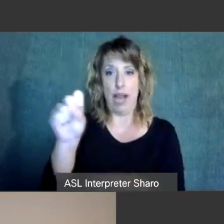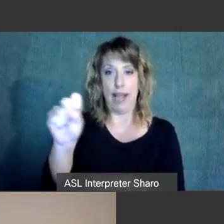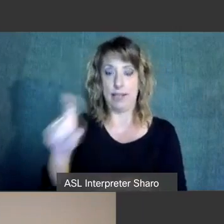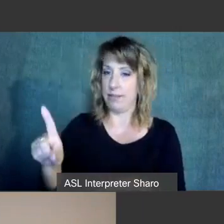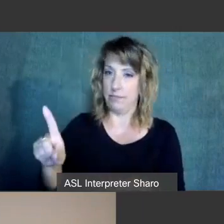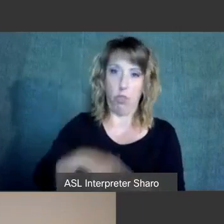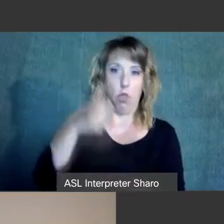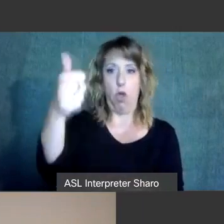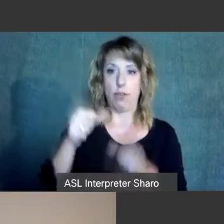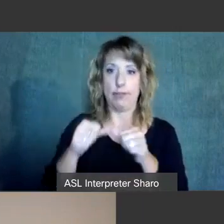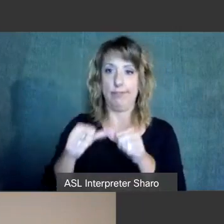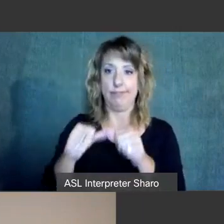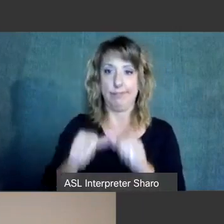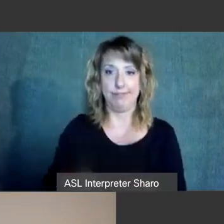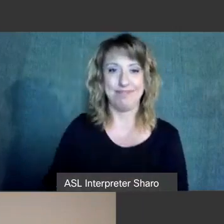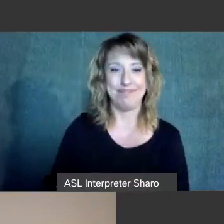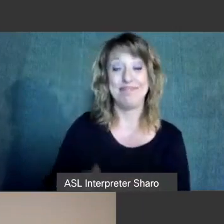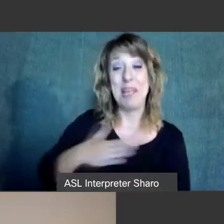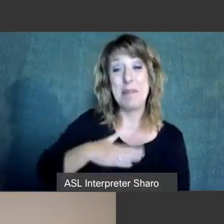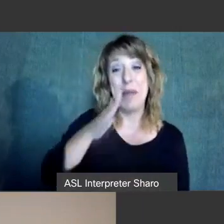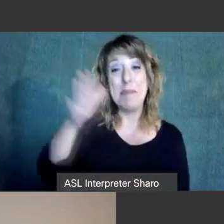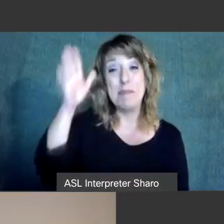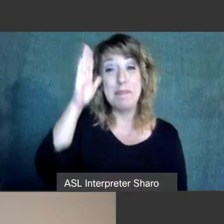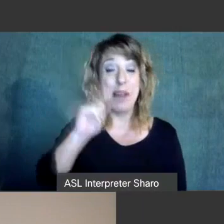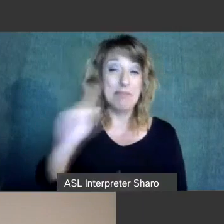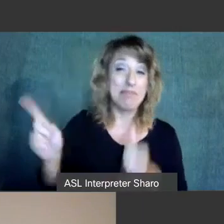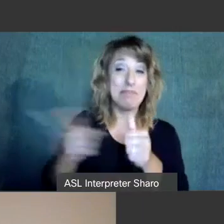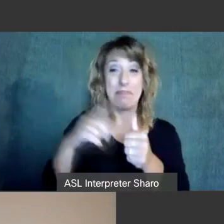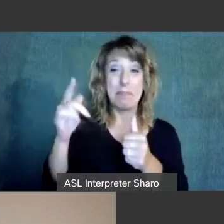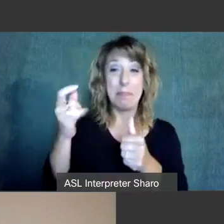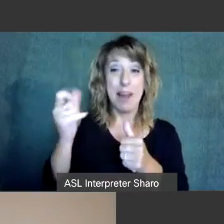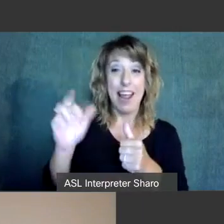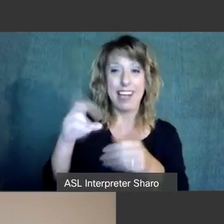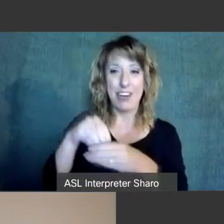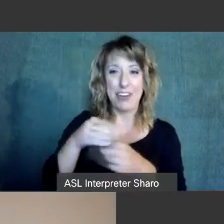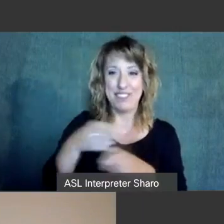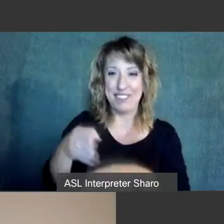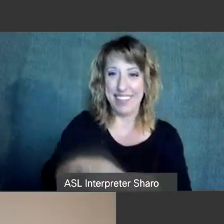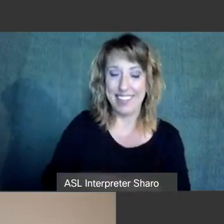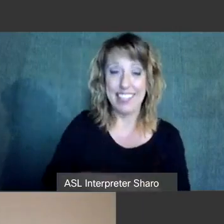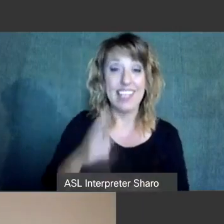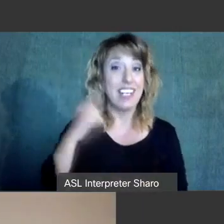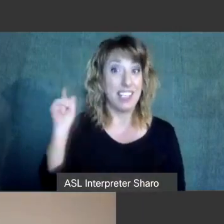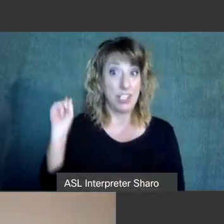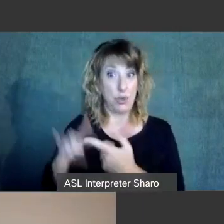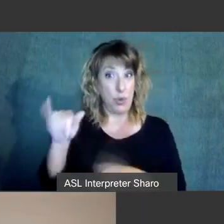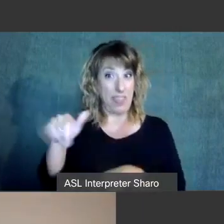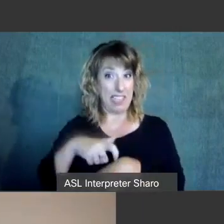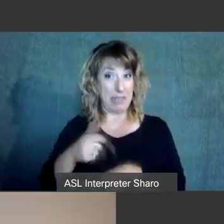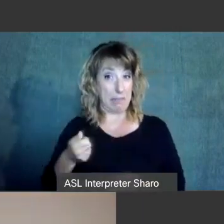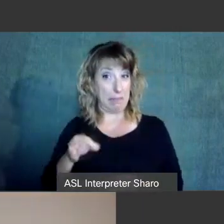parents were pioneers in this field because up until that time, there really was nothing